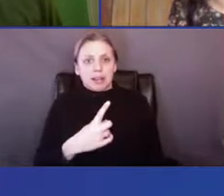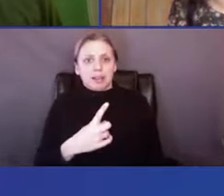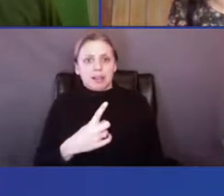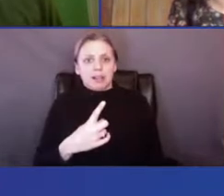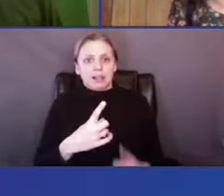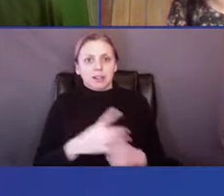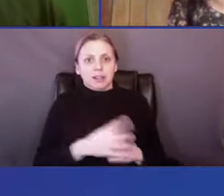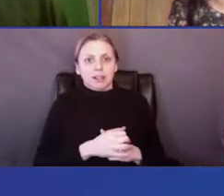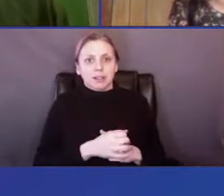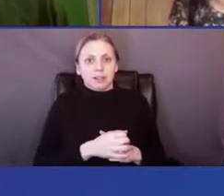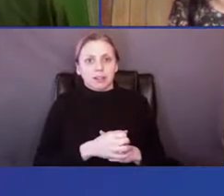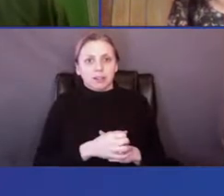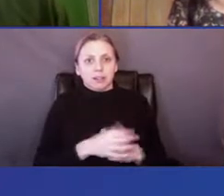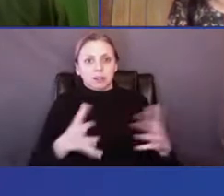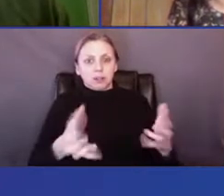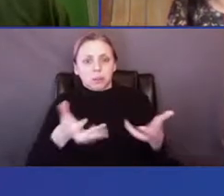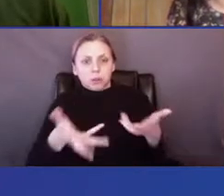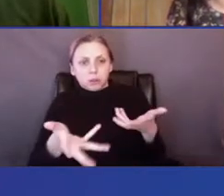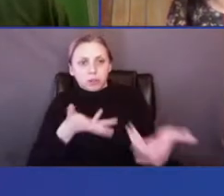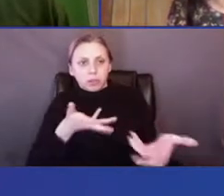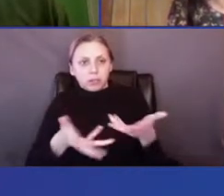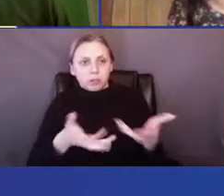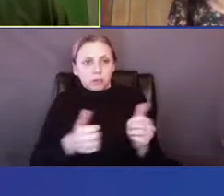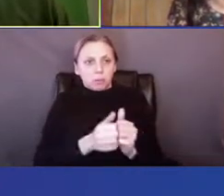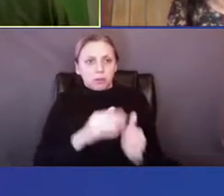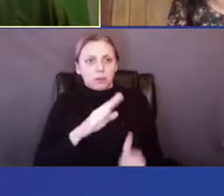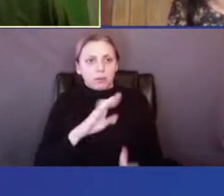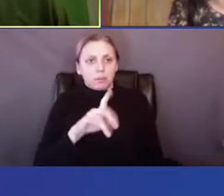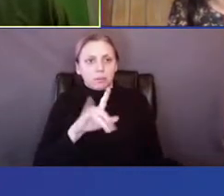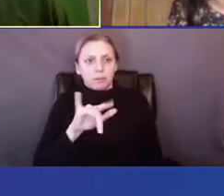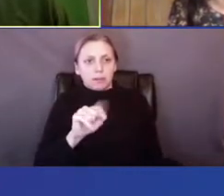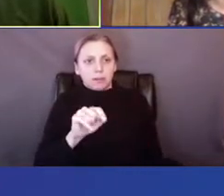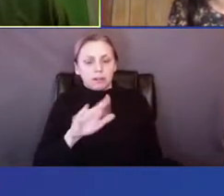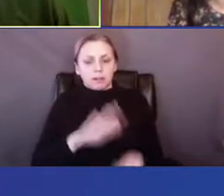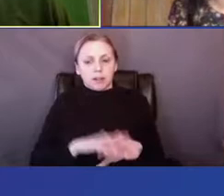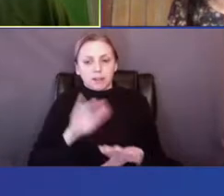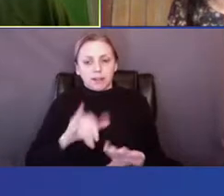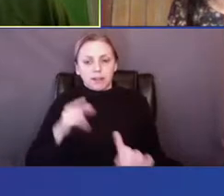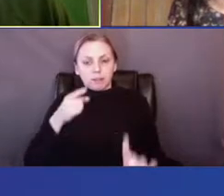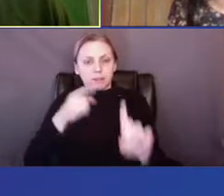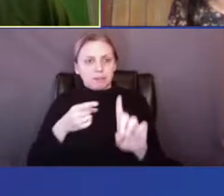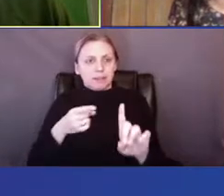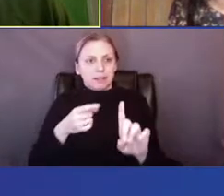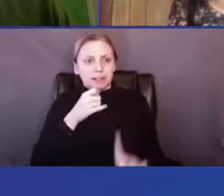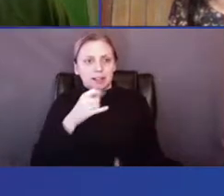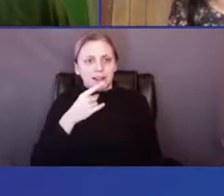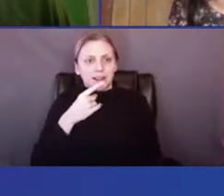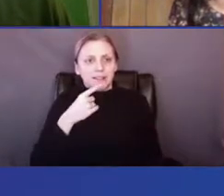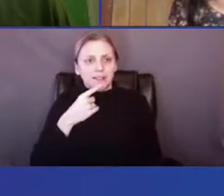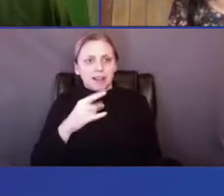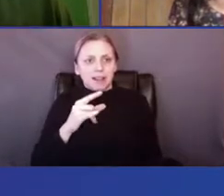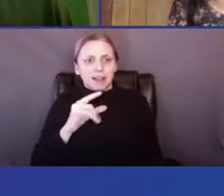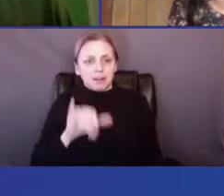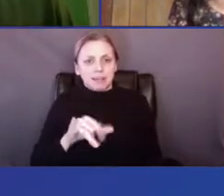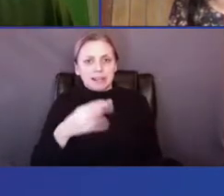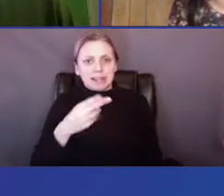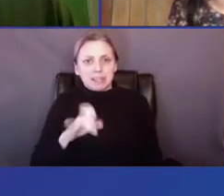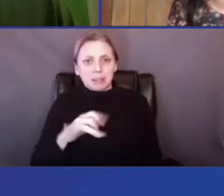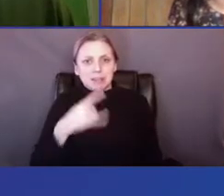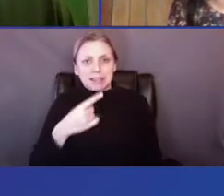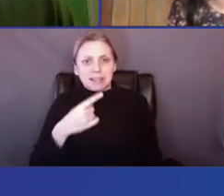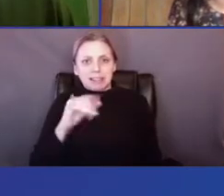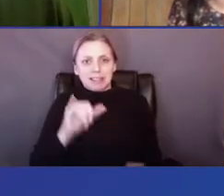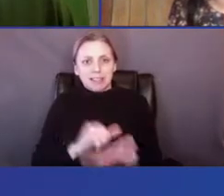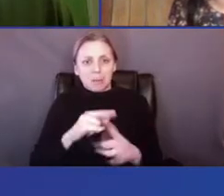um, interact with, uh, Benedict on, on that, uh, particularly, not that I'm saying that he was saying that, but